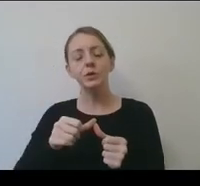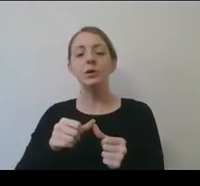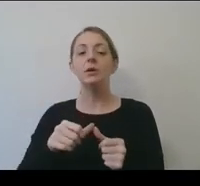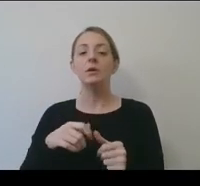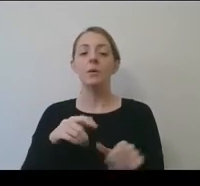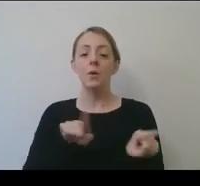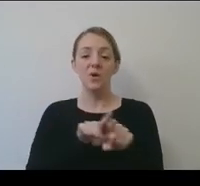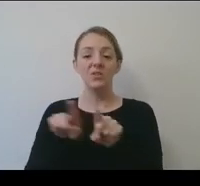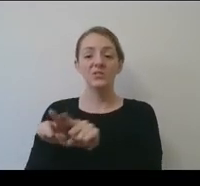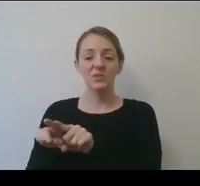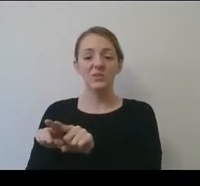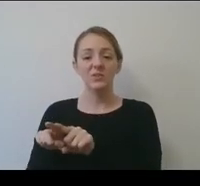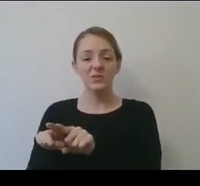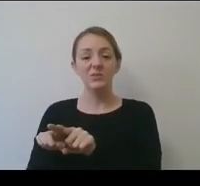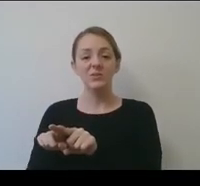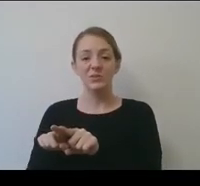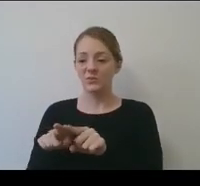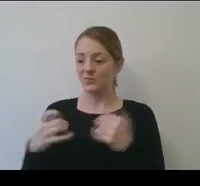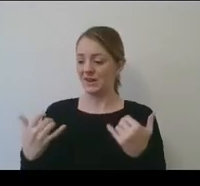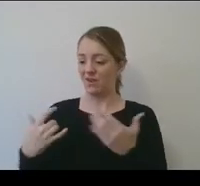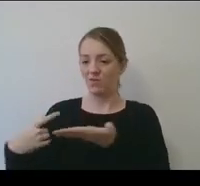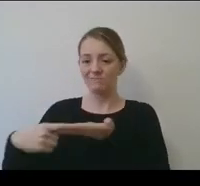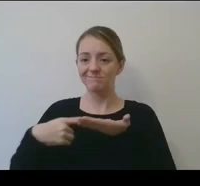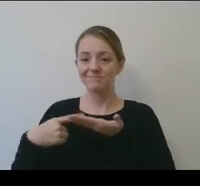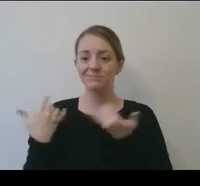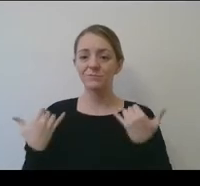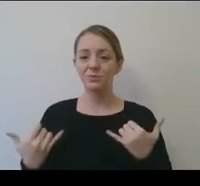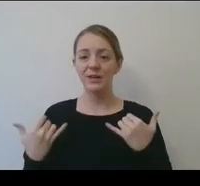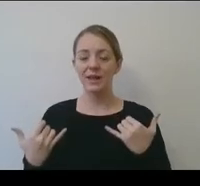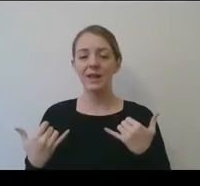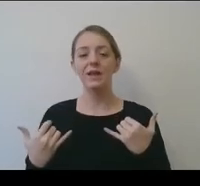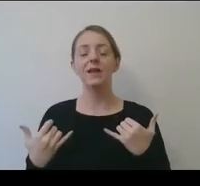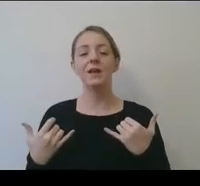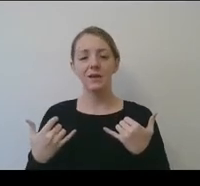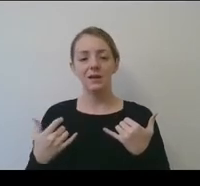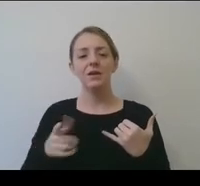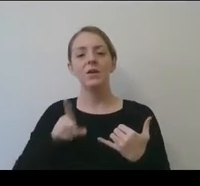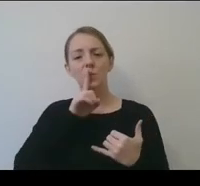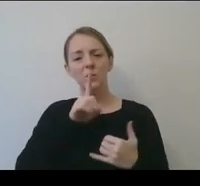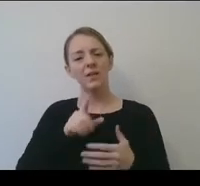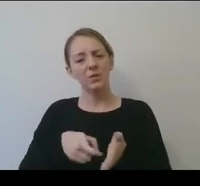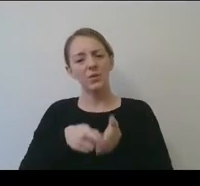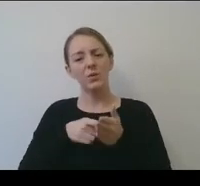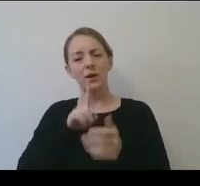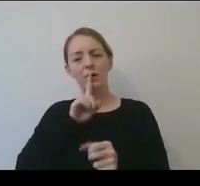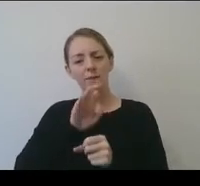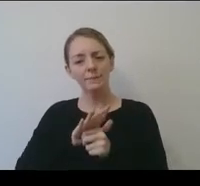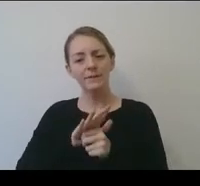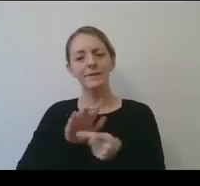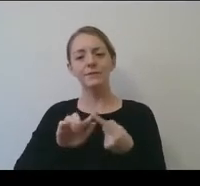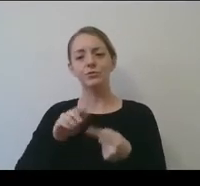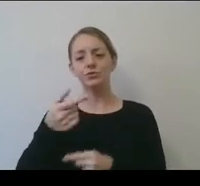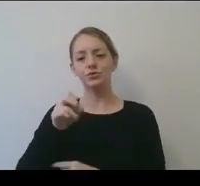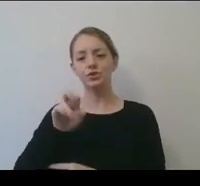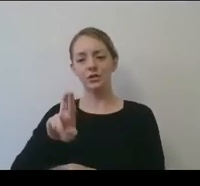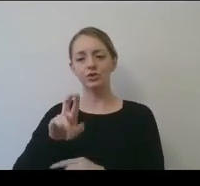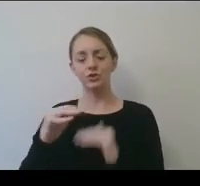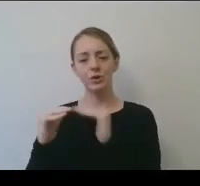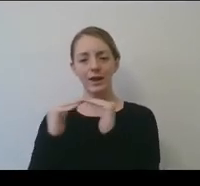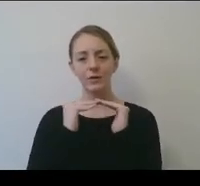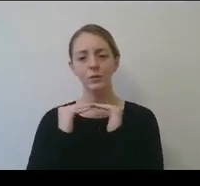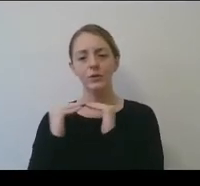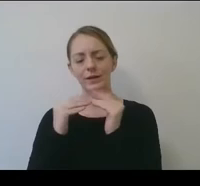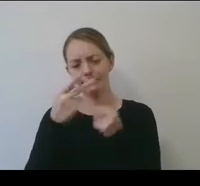based on the conversation and the dialogue we've had today, it also calls for a renewed commitment to gender equity and finding ways to move forward